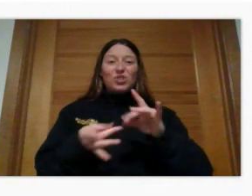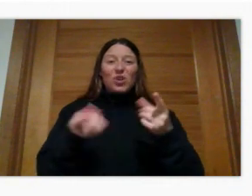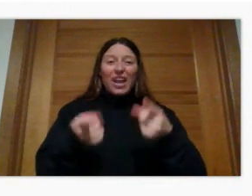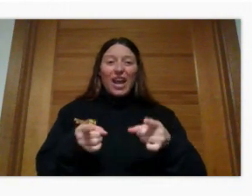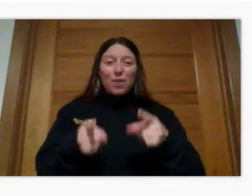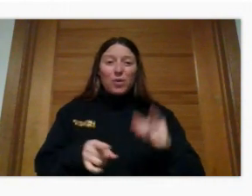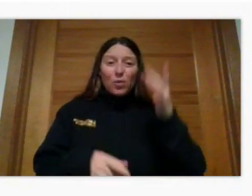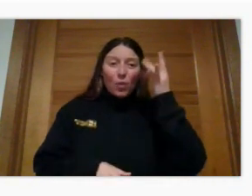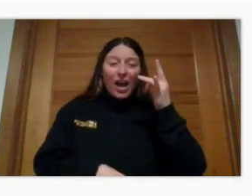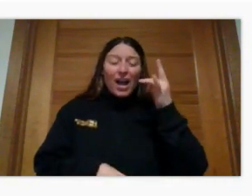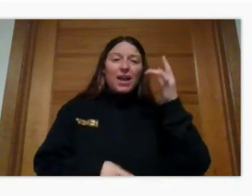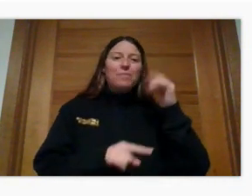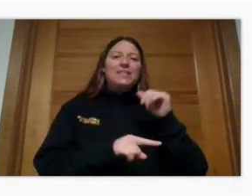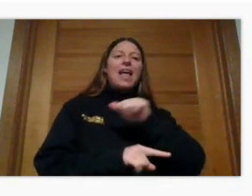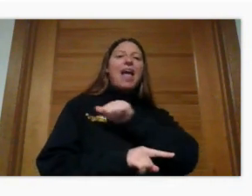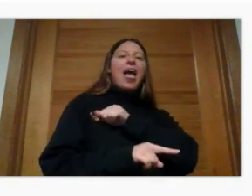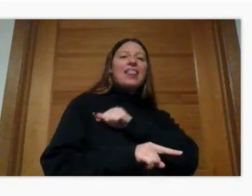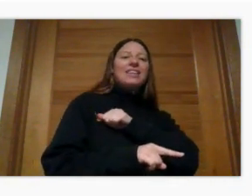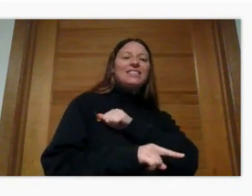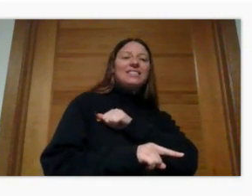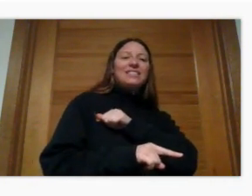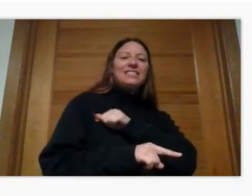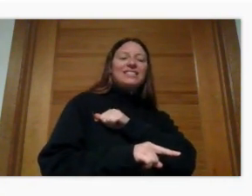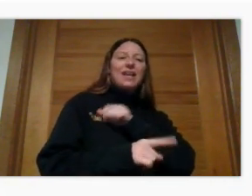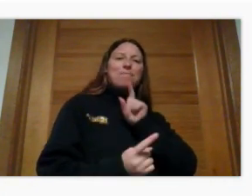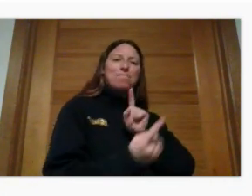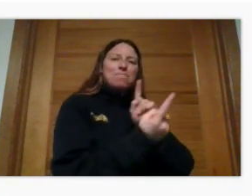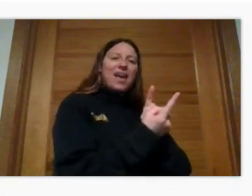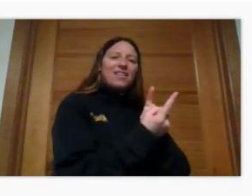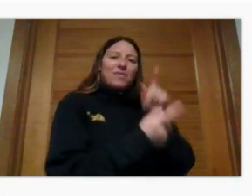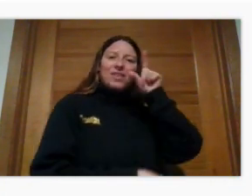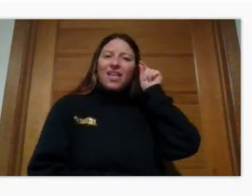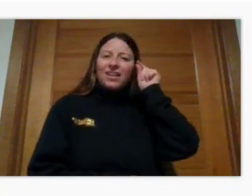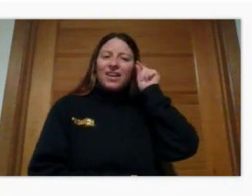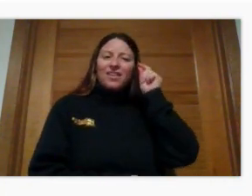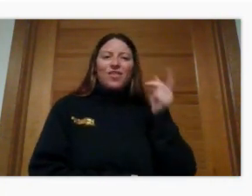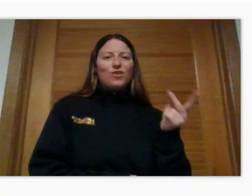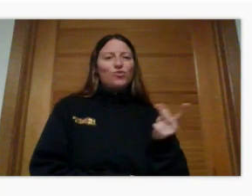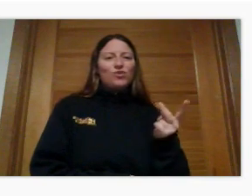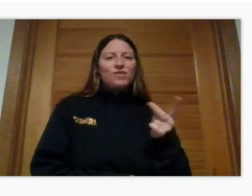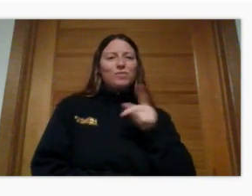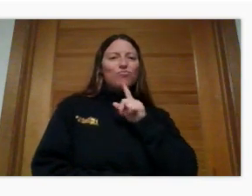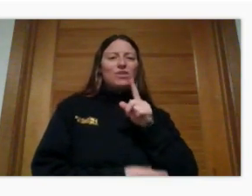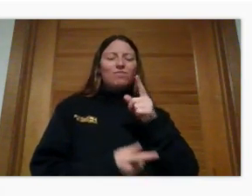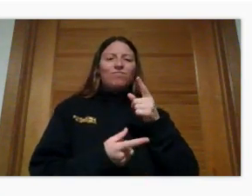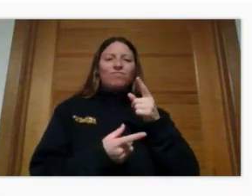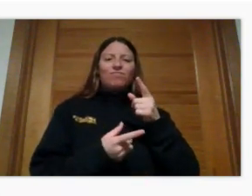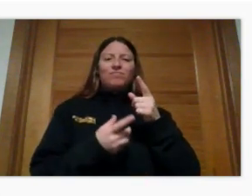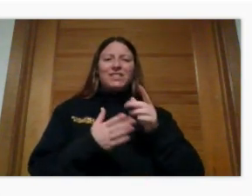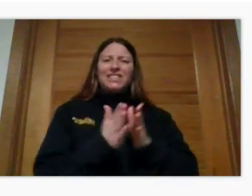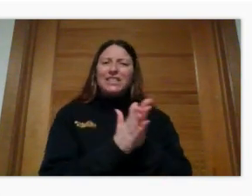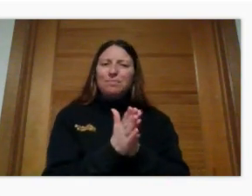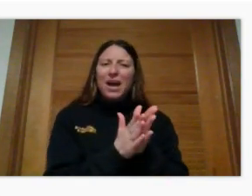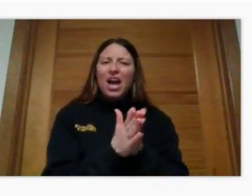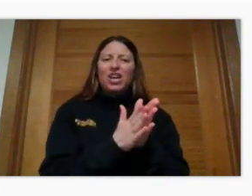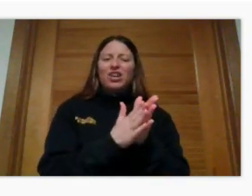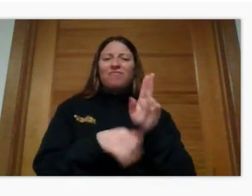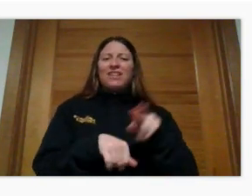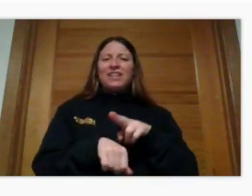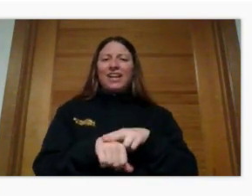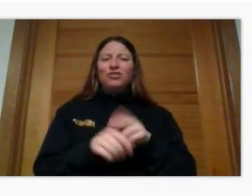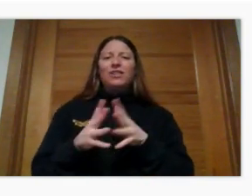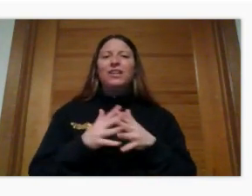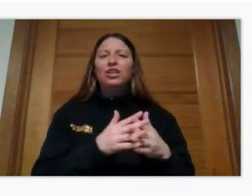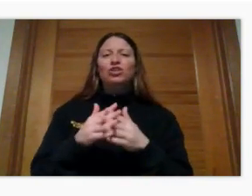was the spark that he needed to help all the Americans in need. Because of you,